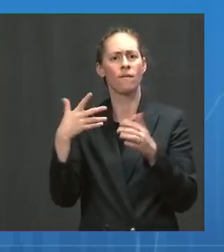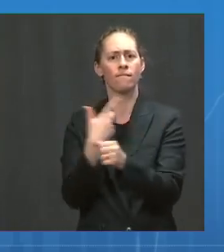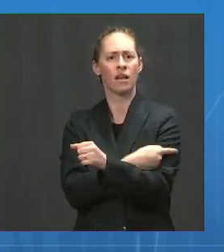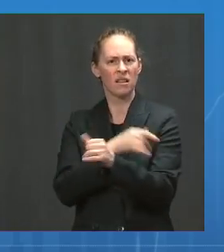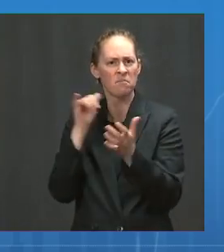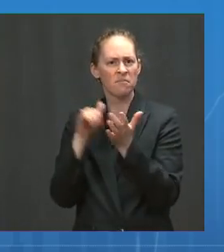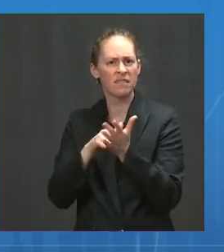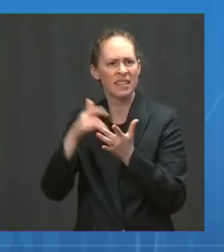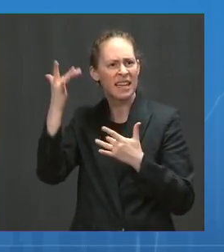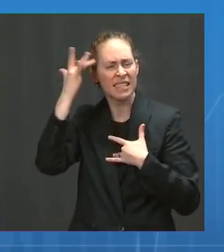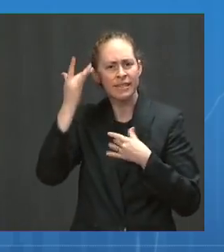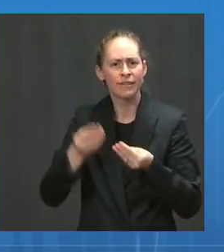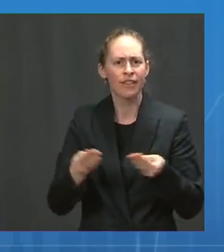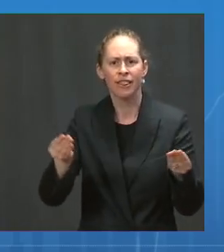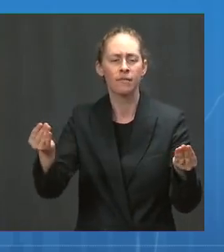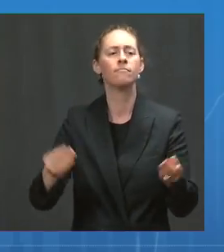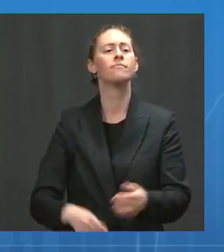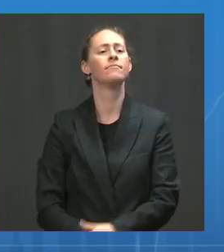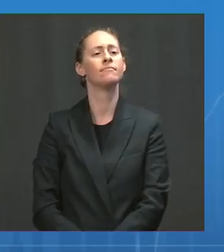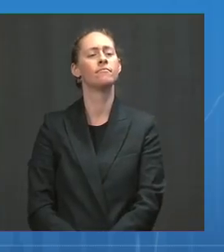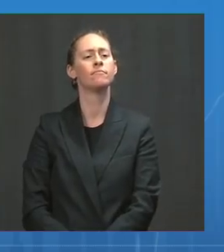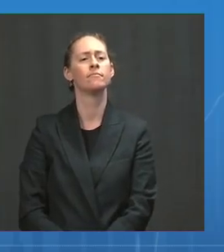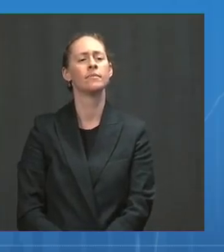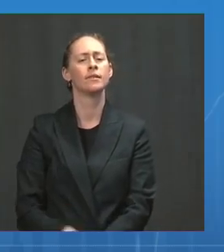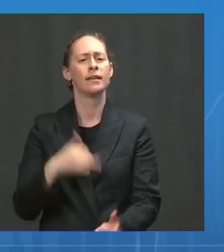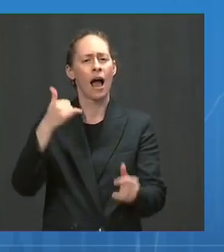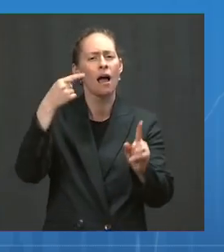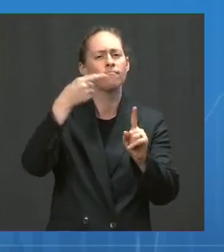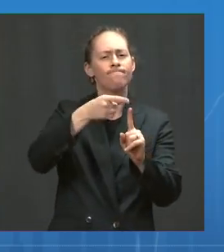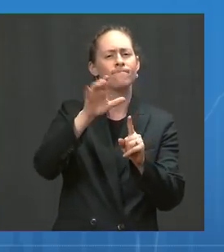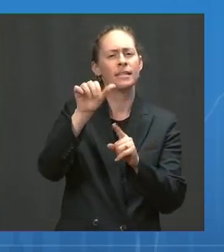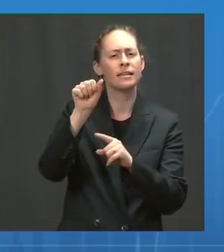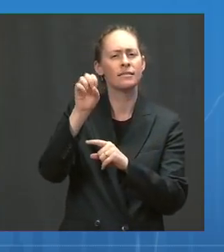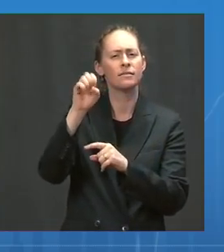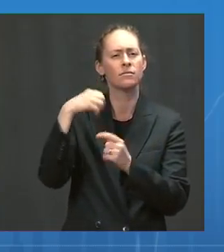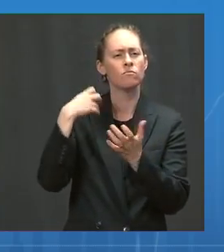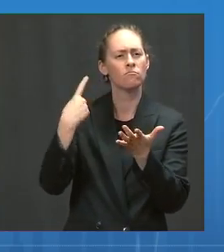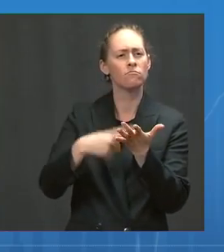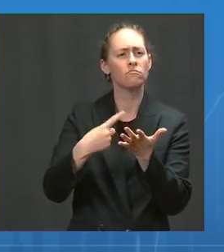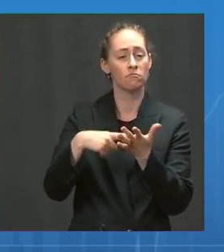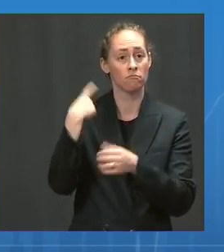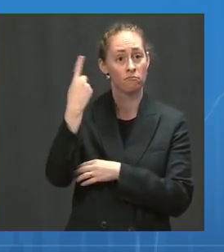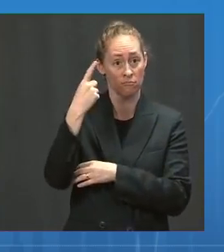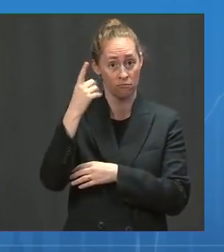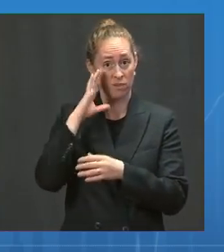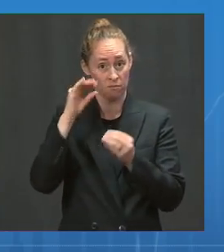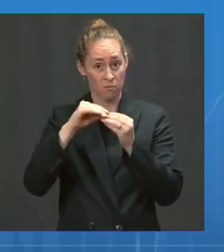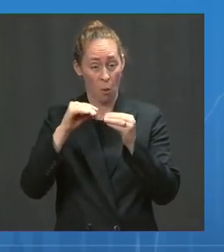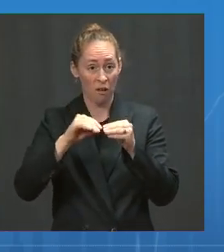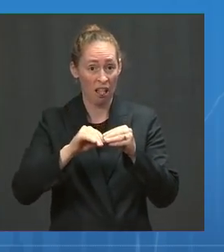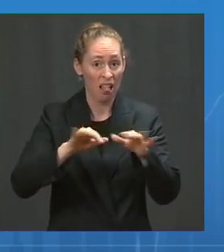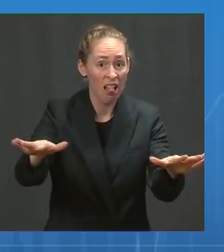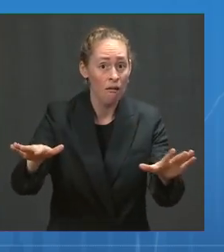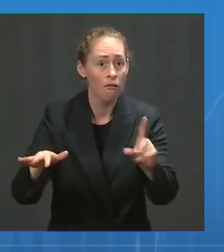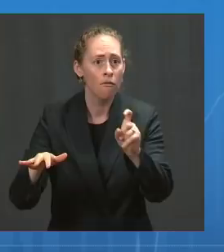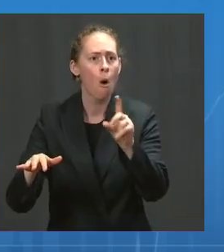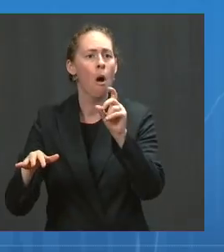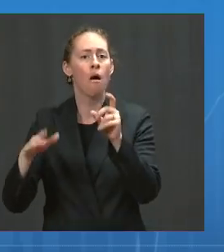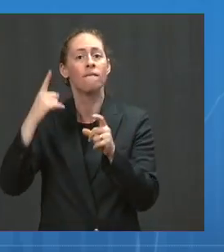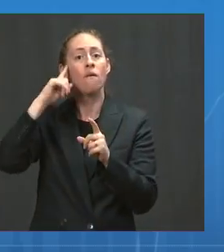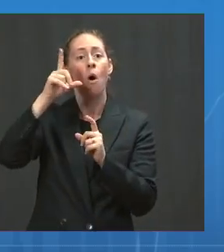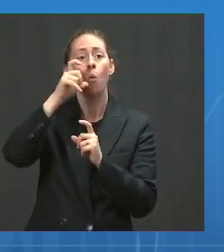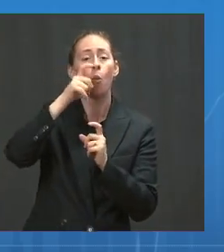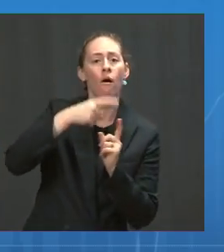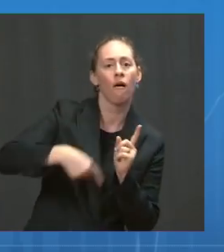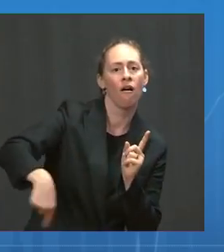for these breakthrough cases, are they contributing to the spread of coronavirus, or is it mainly unvaccinated people that that's happening,